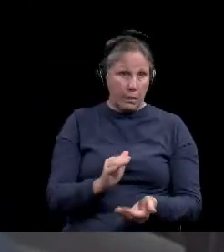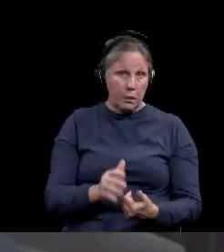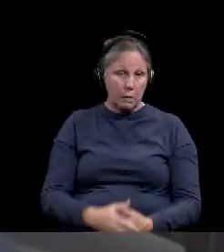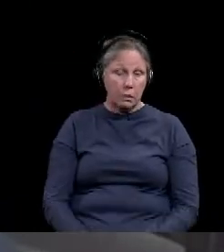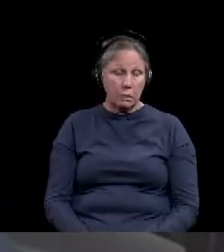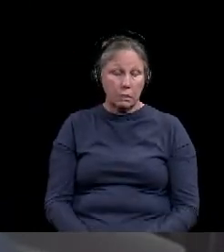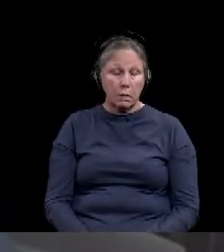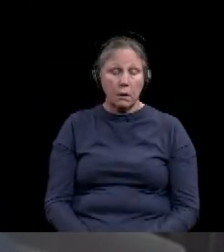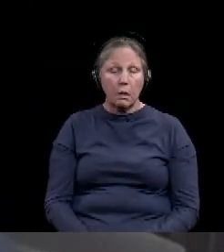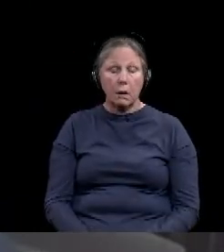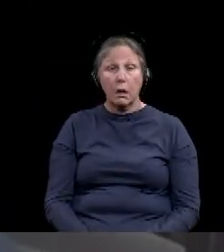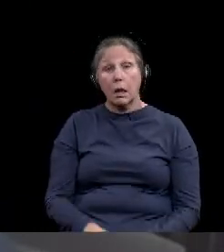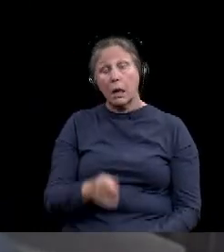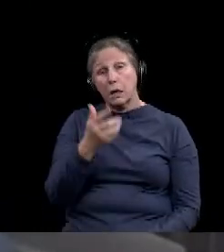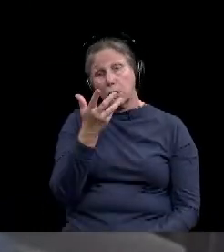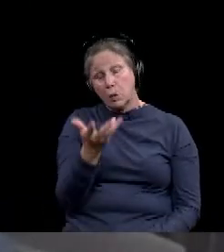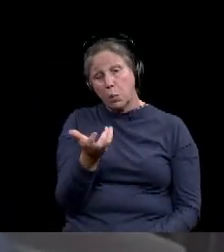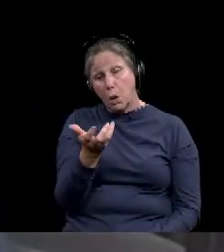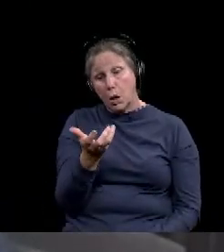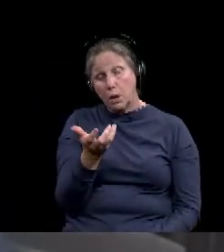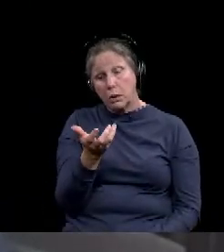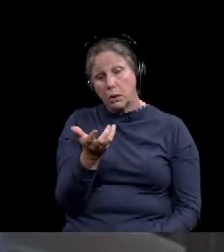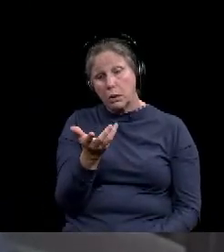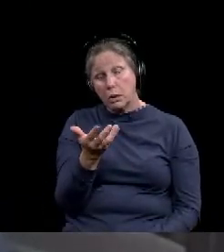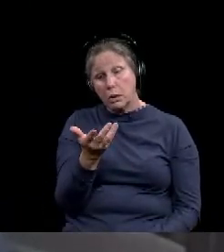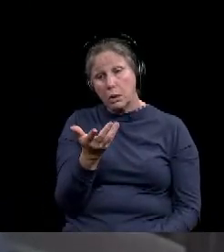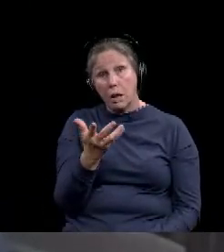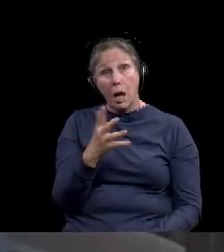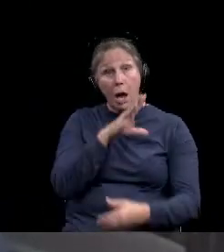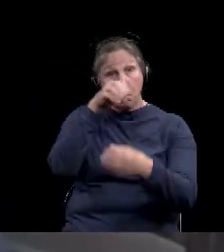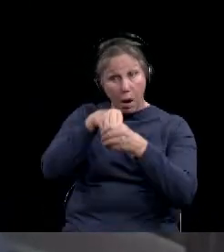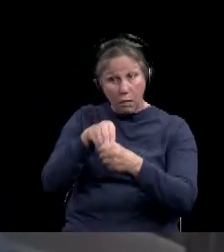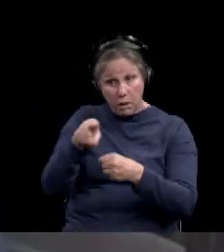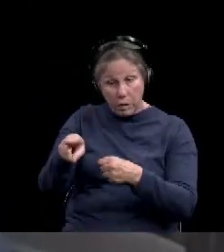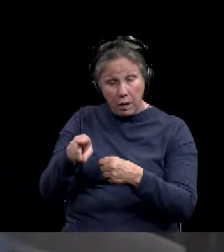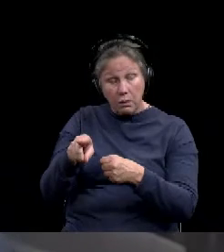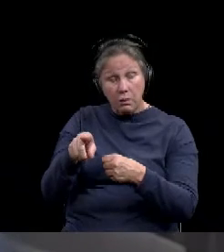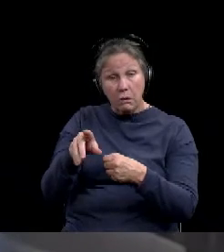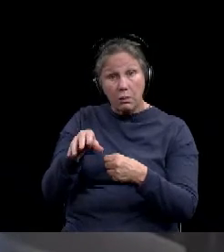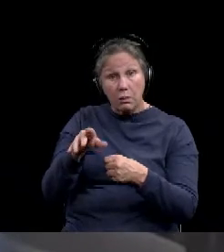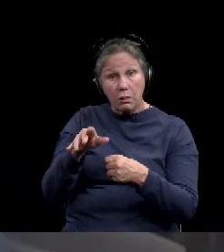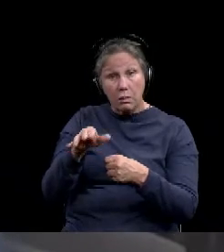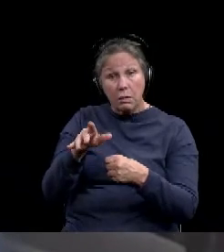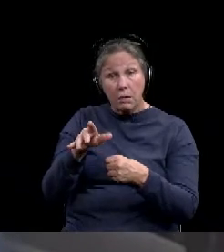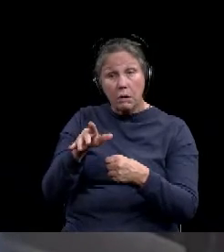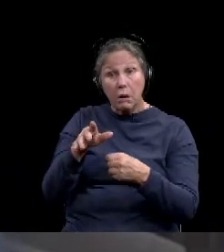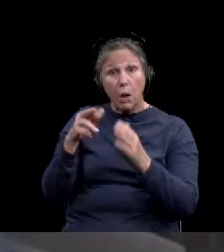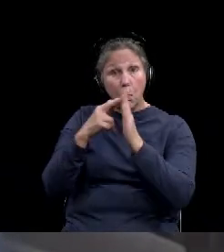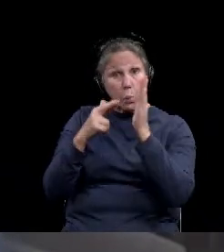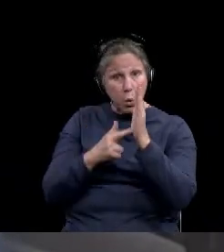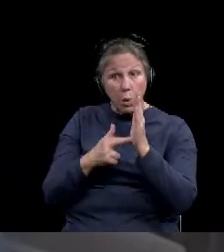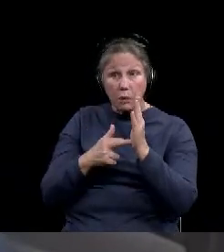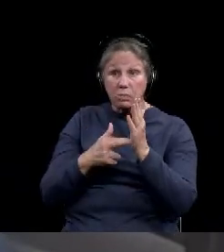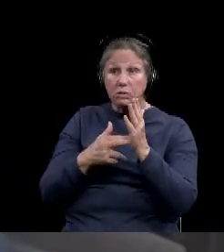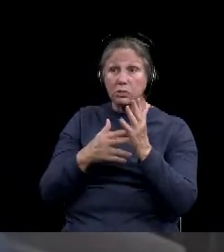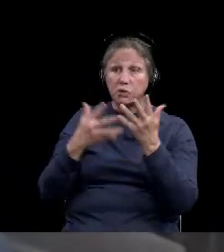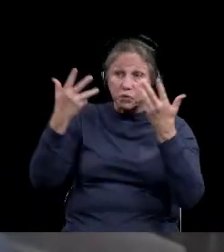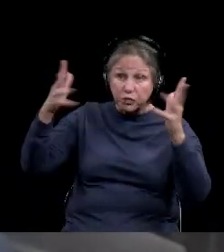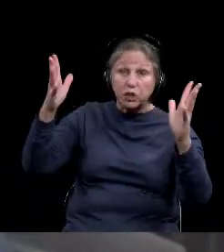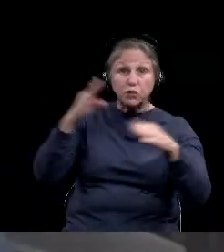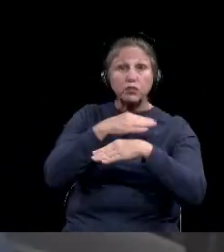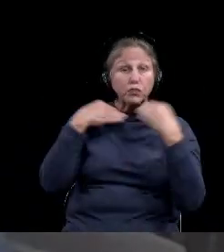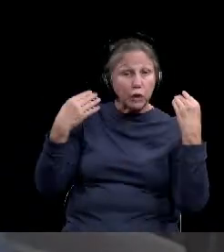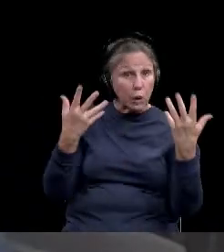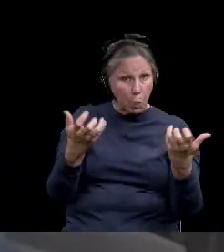And, uh, if you want to end, uh, help and be a part of ending some of these orders and rules, well,